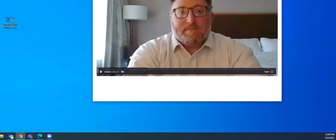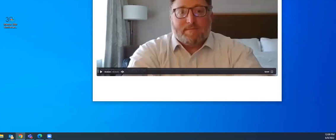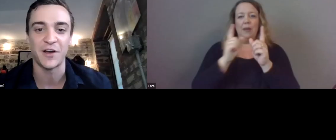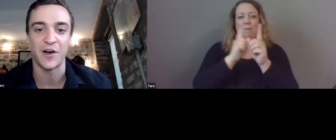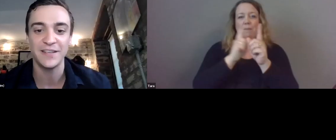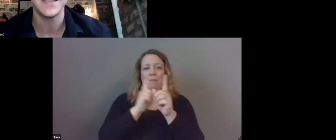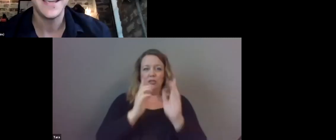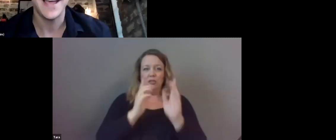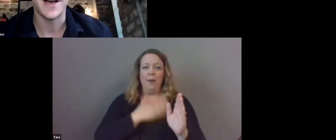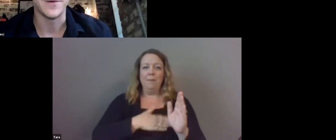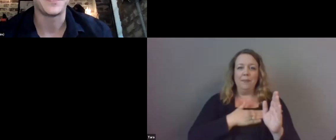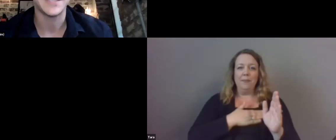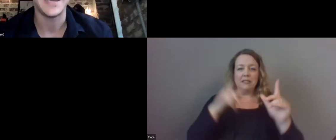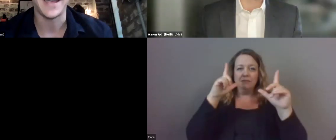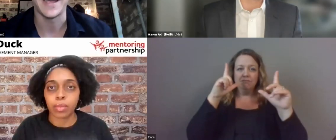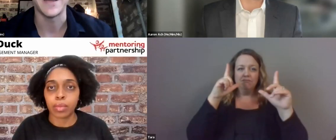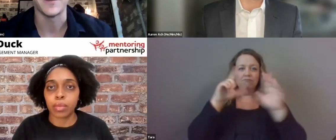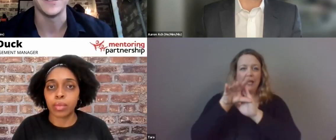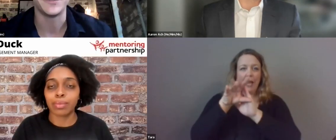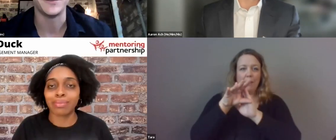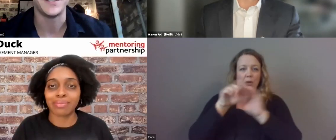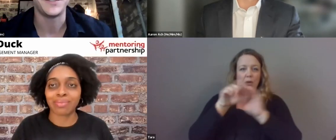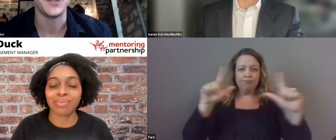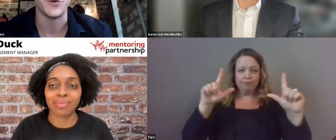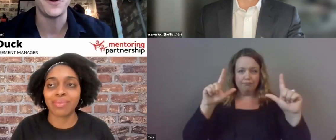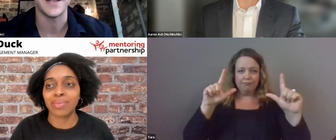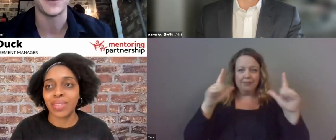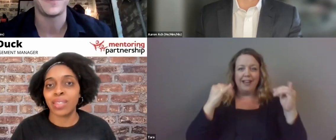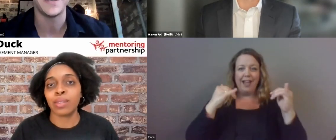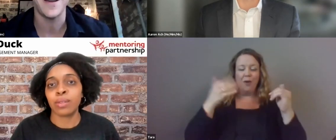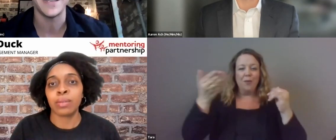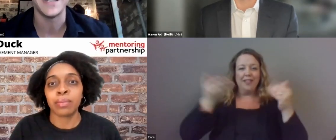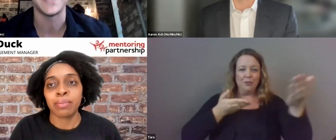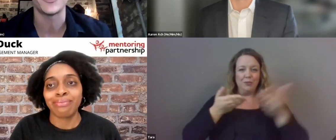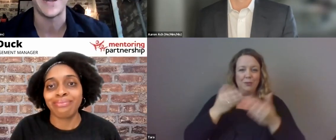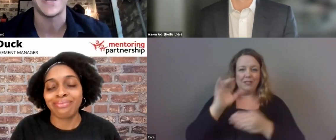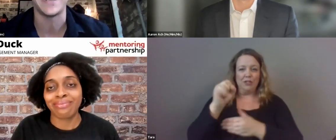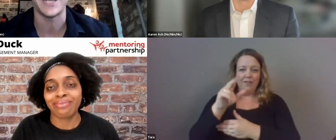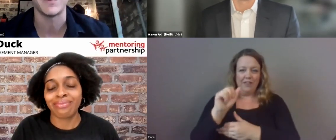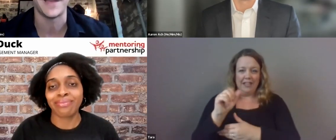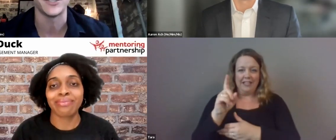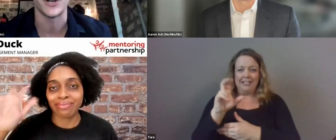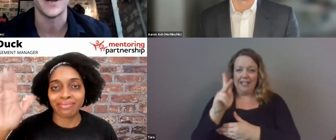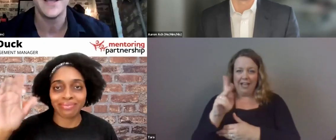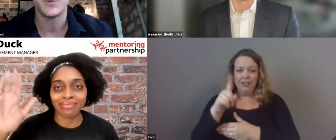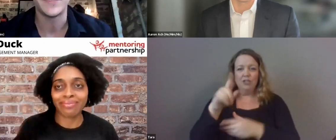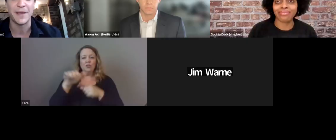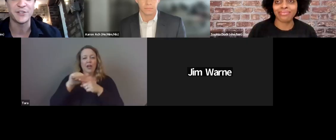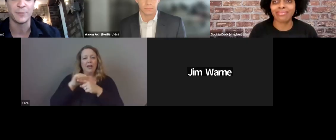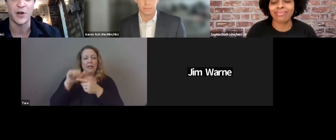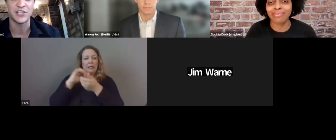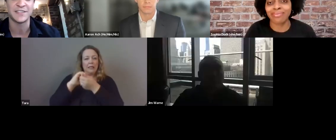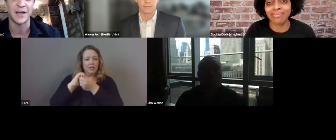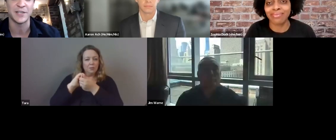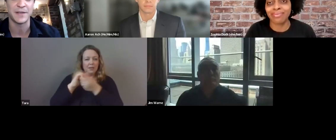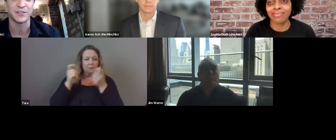turn their cameras on um and i'll introduce you to sophia duck is the training and engagement manager with the